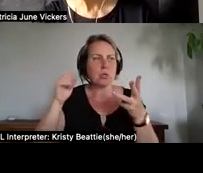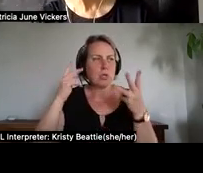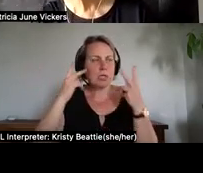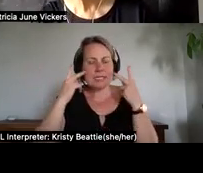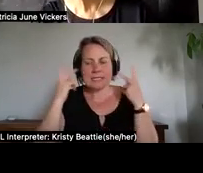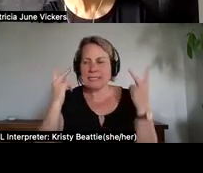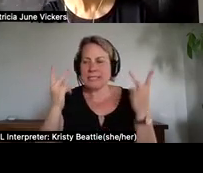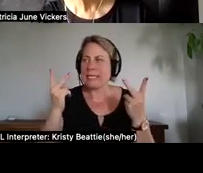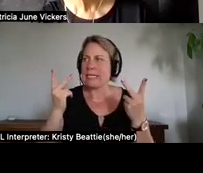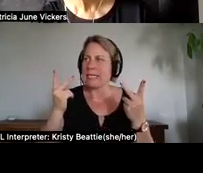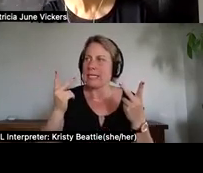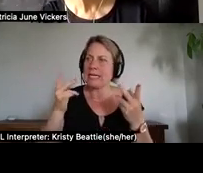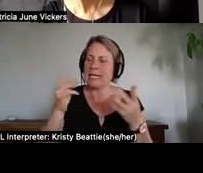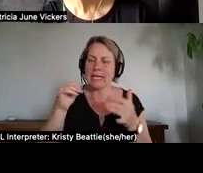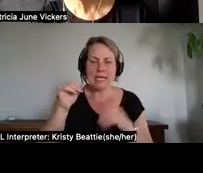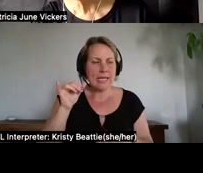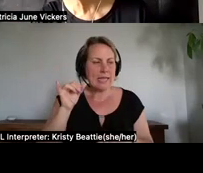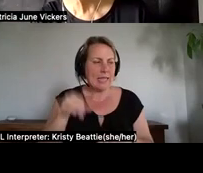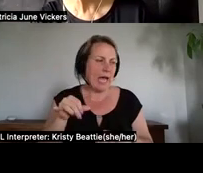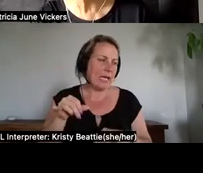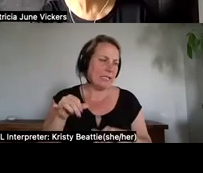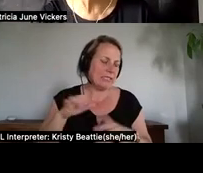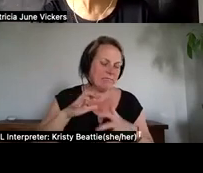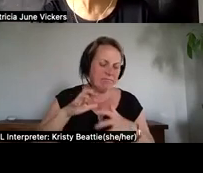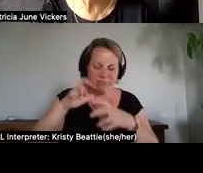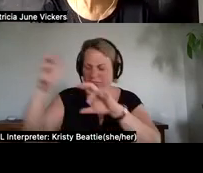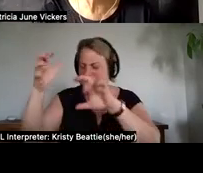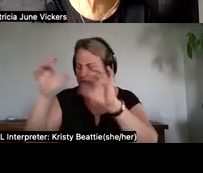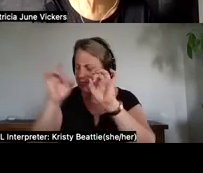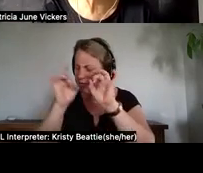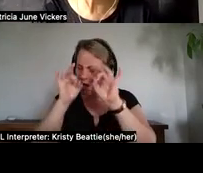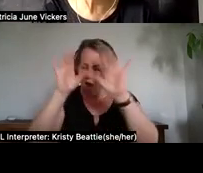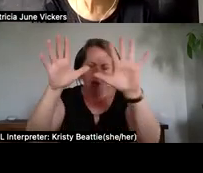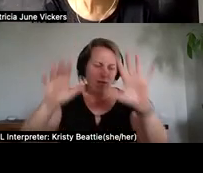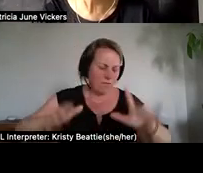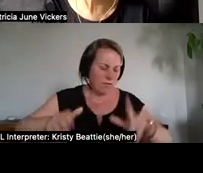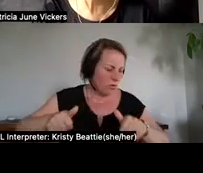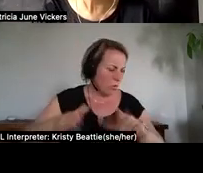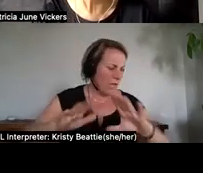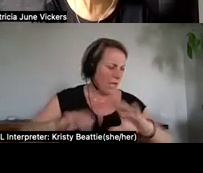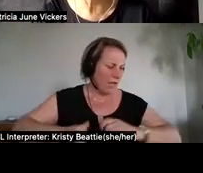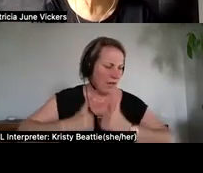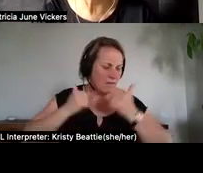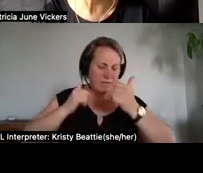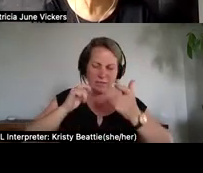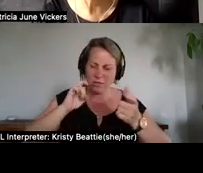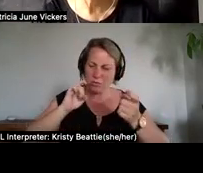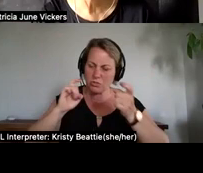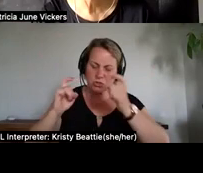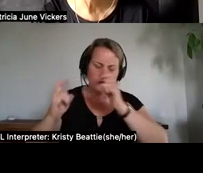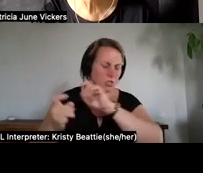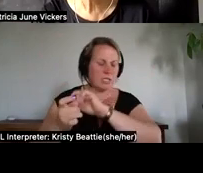domination in just way of living was unfolding for them and their people